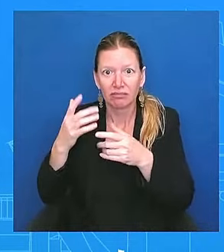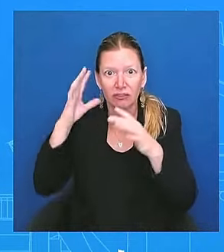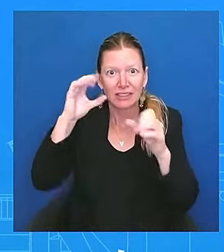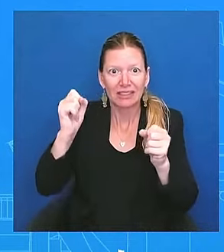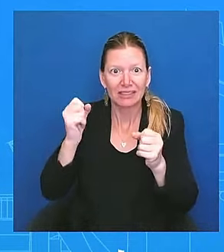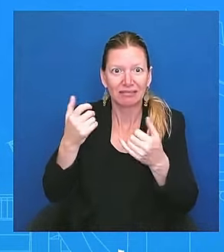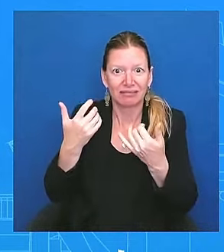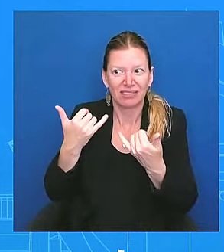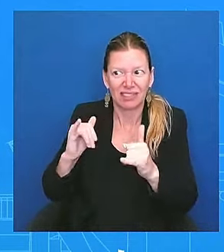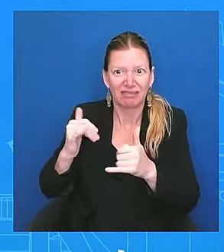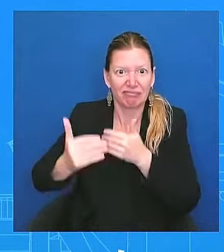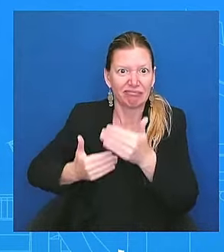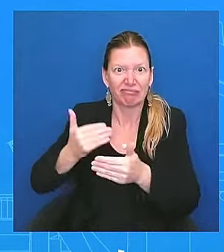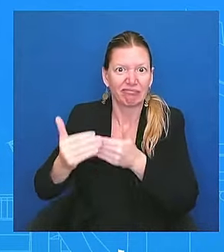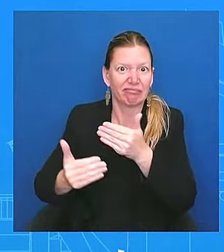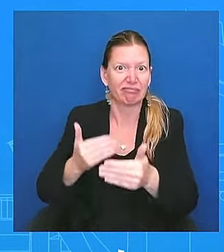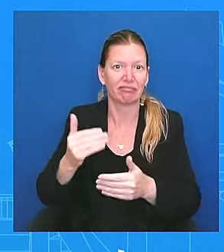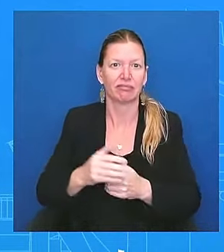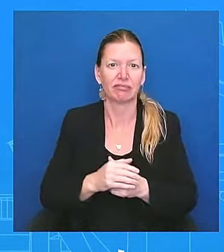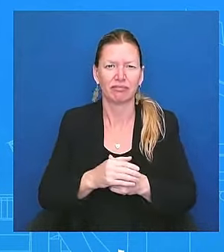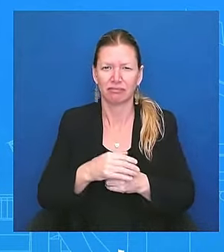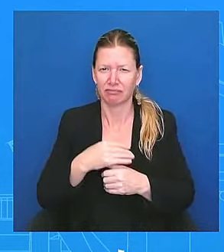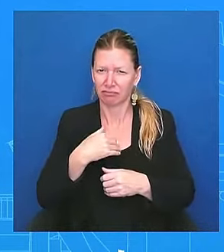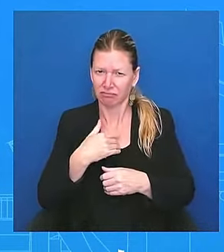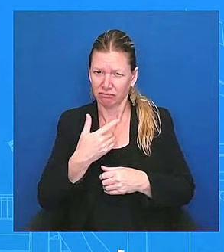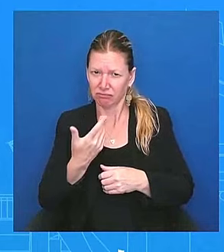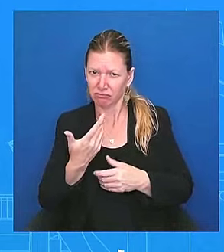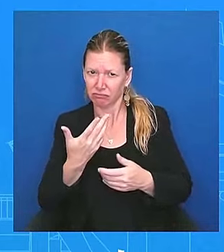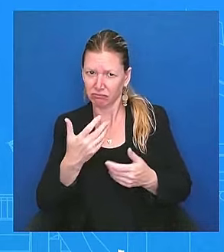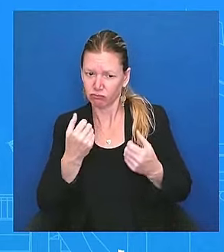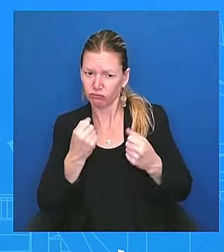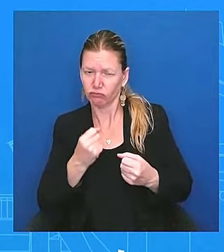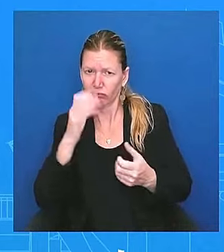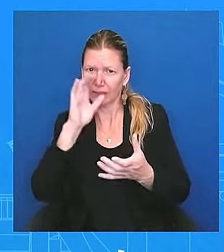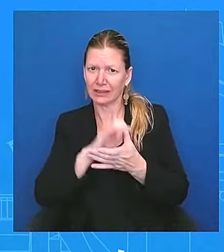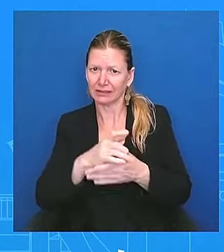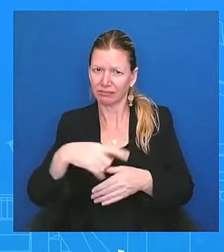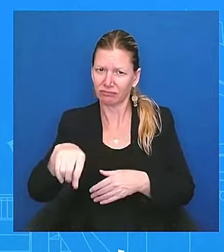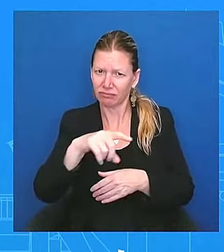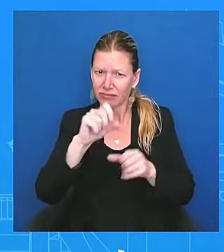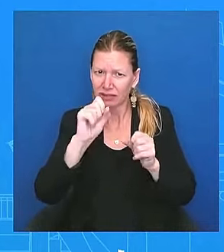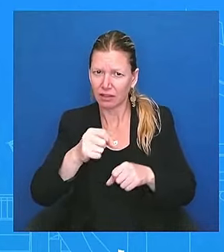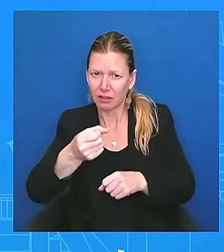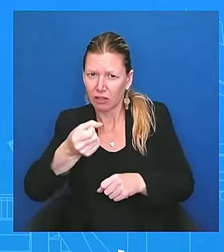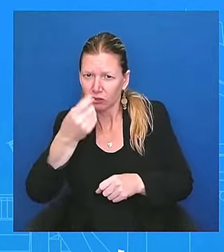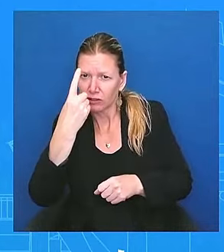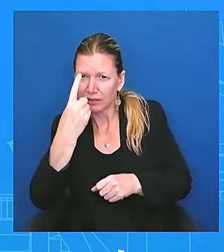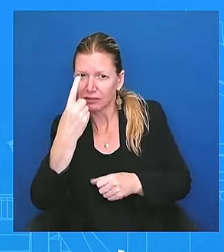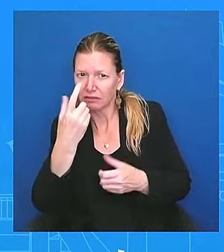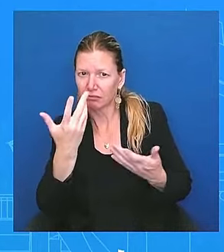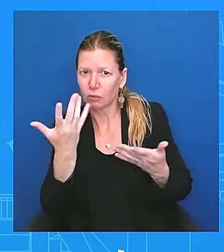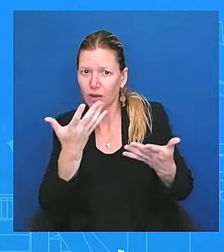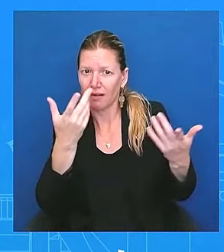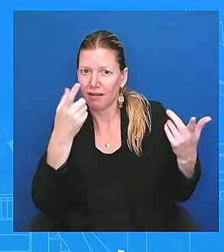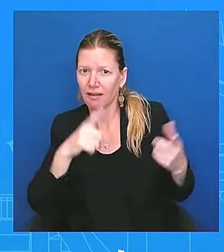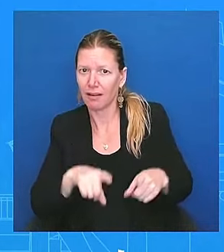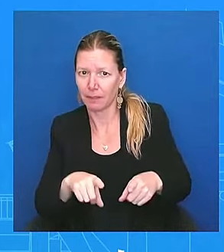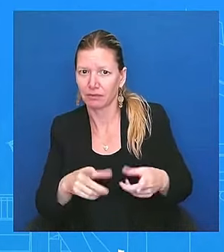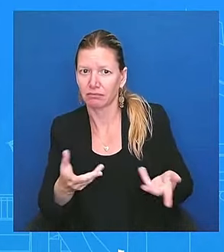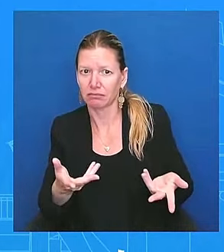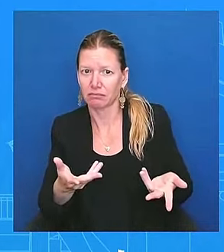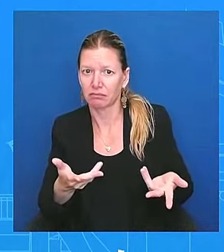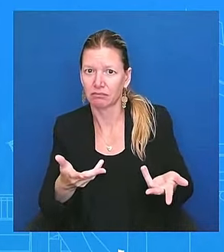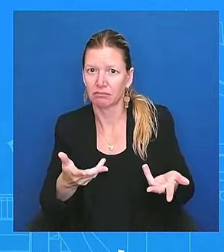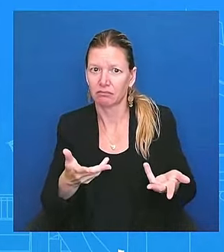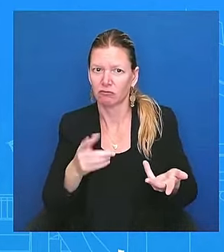can certainly relate, uh, to, you know, what, what, what could happen when you're having an important moment and you're not feeling